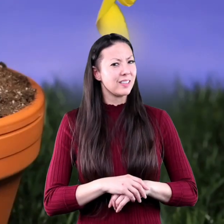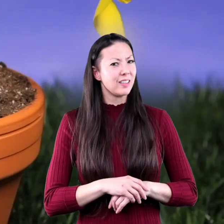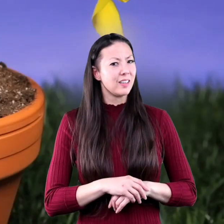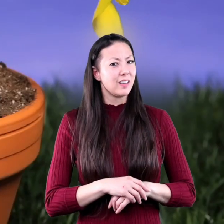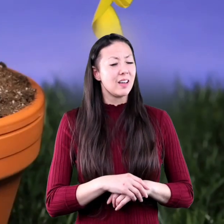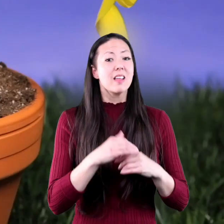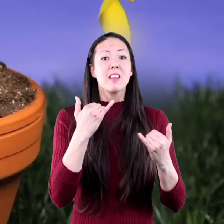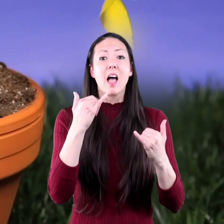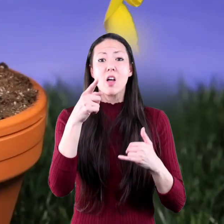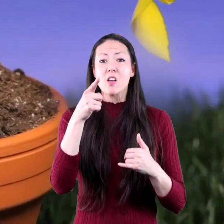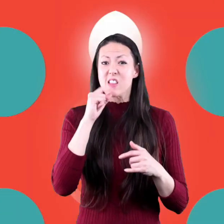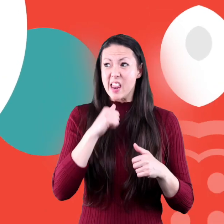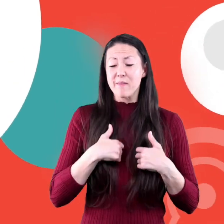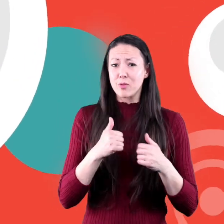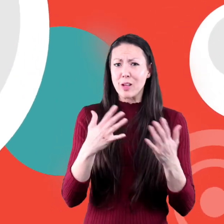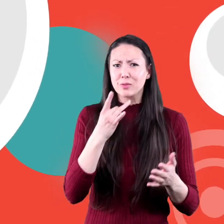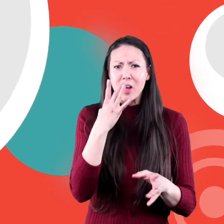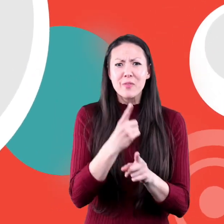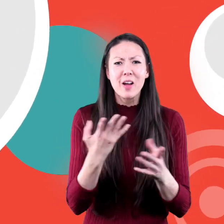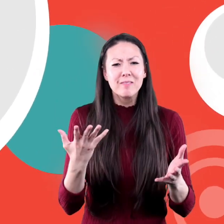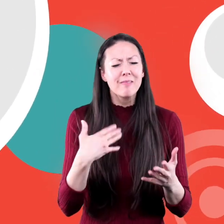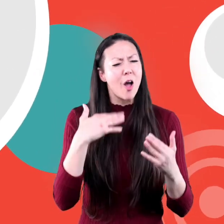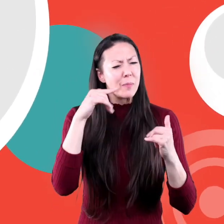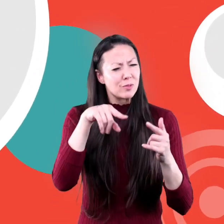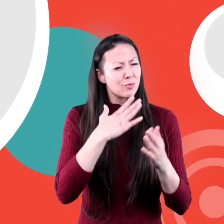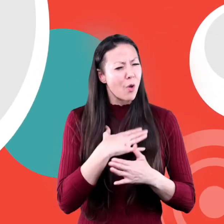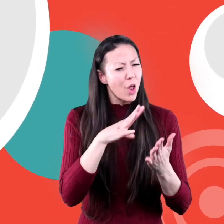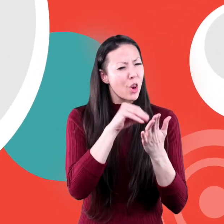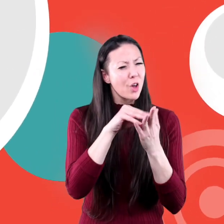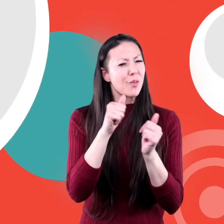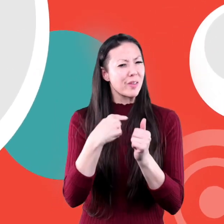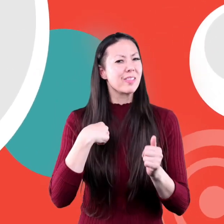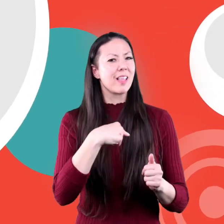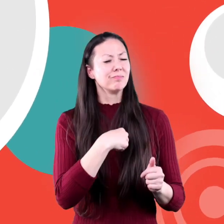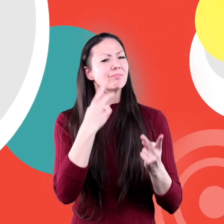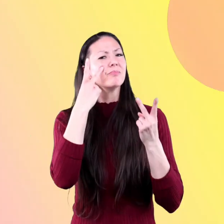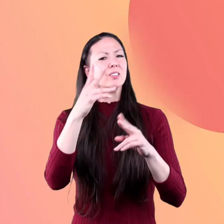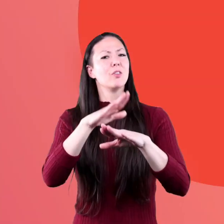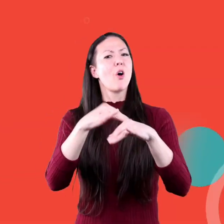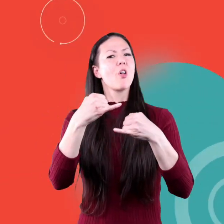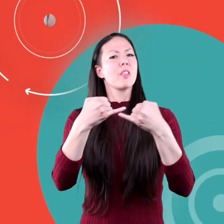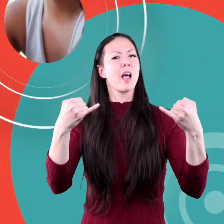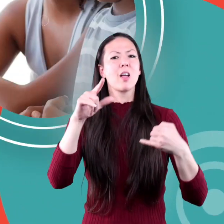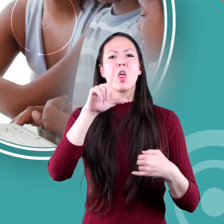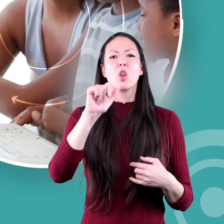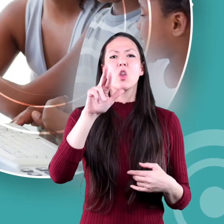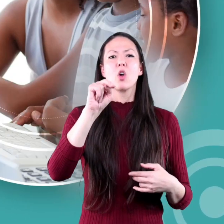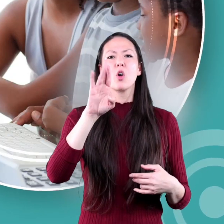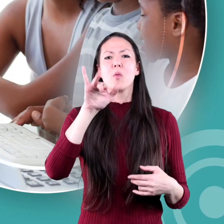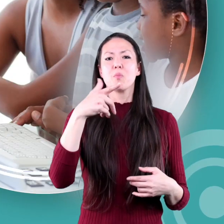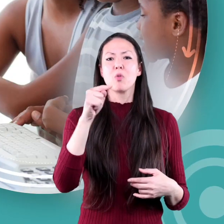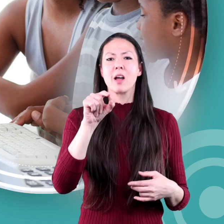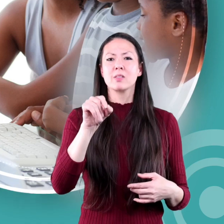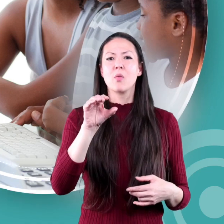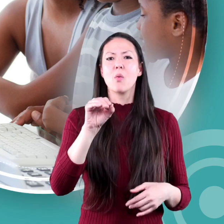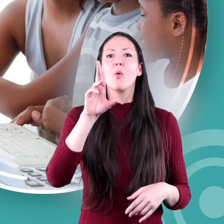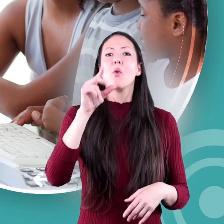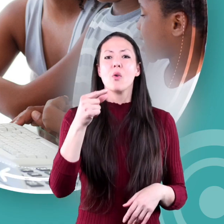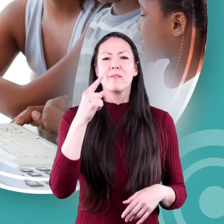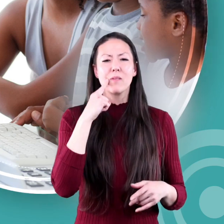live without light. Hope you had fun learning with us. Visit us at learnbright.org